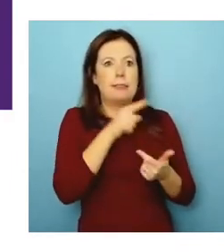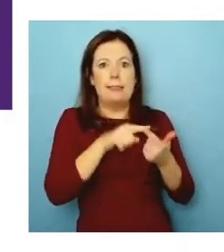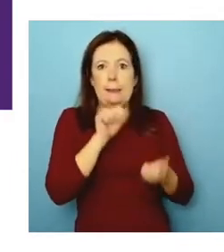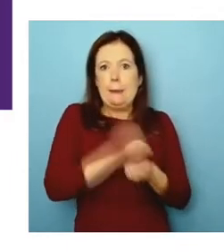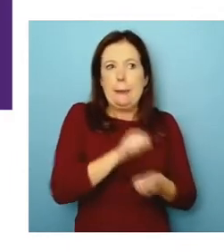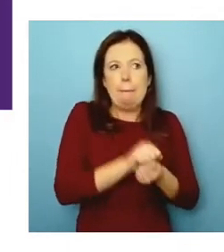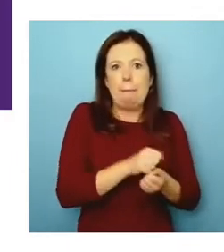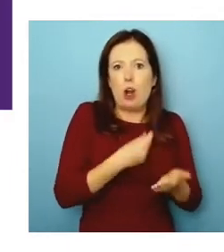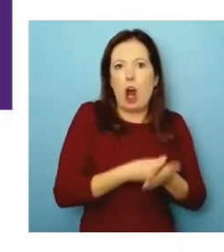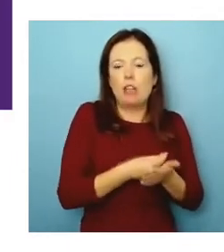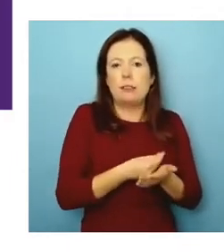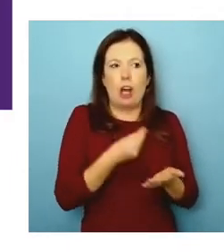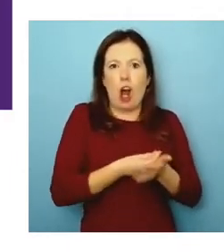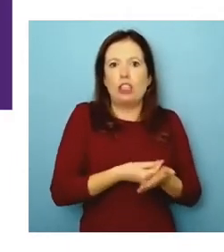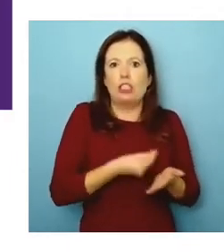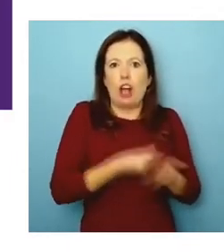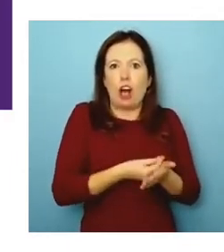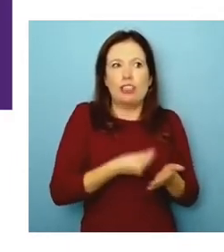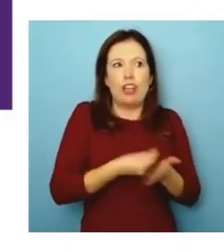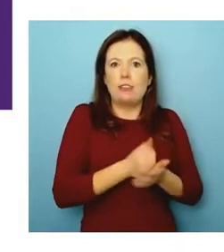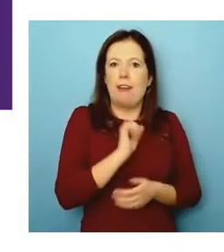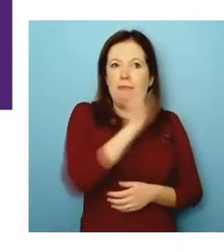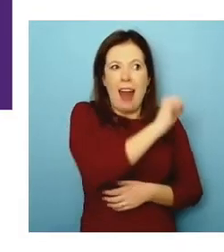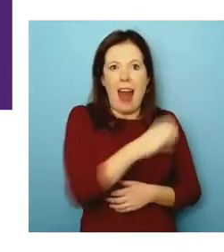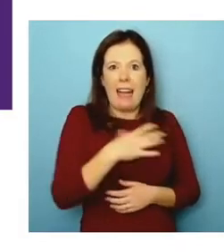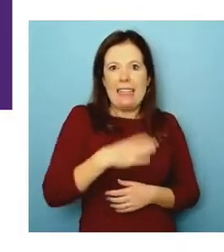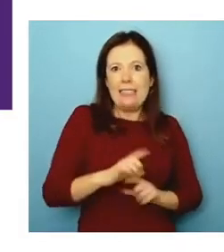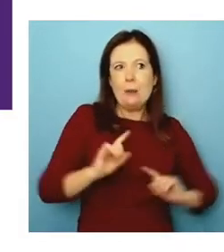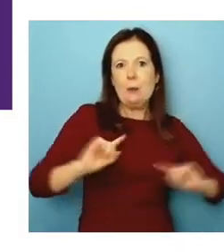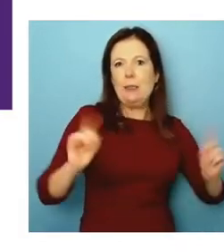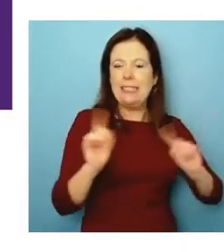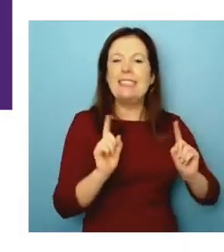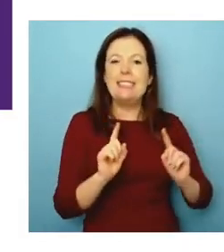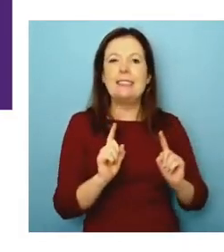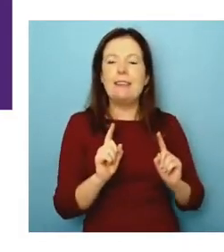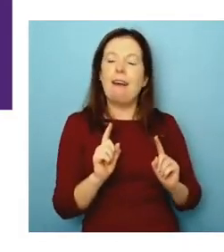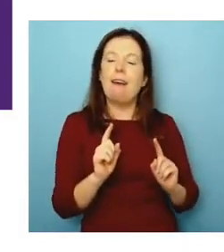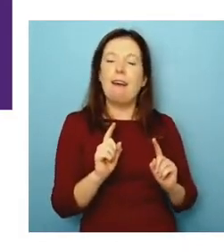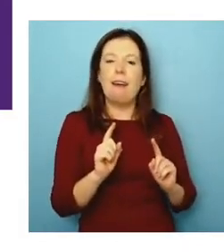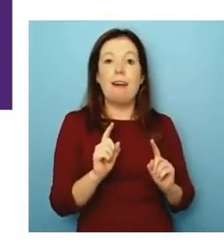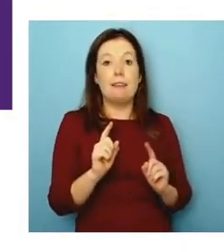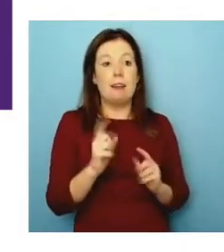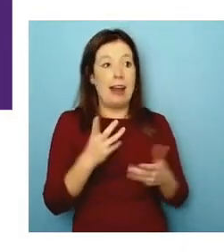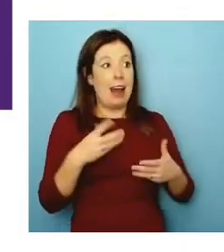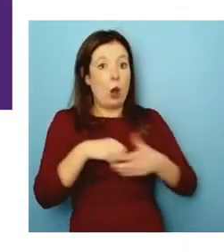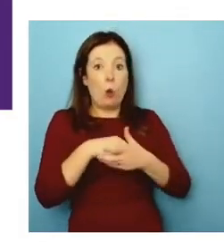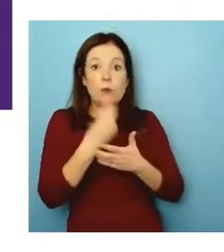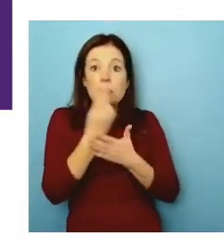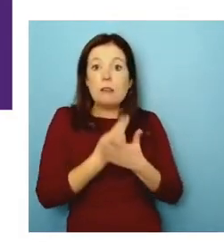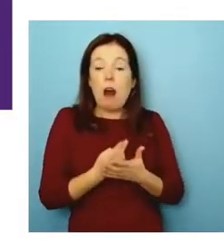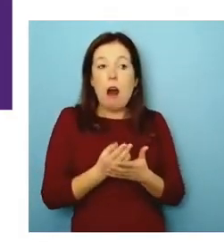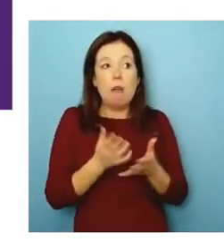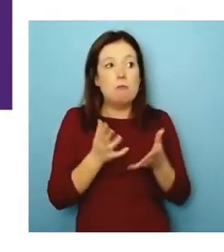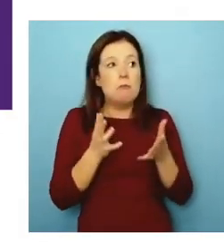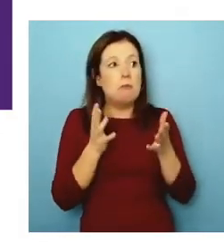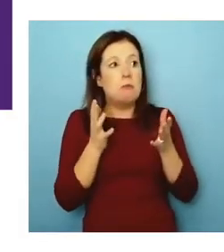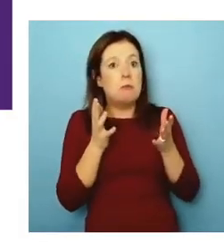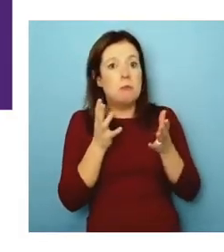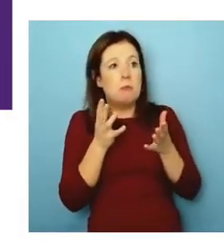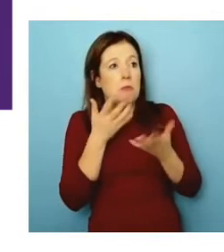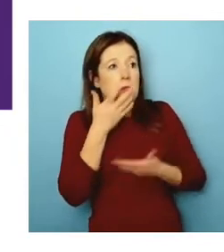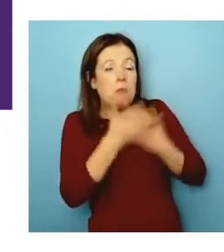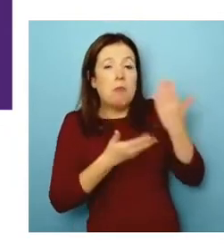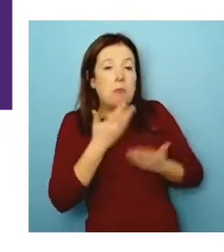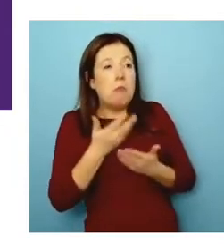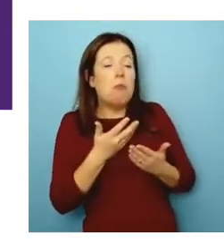You know, are we addressing their core needs? Are they blah, blah, blah? And actually, what's interesting is inclusive design doesn't have to be mentioned in that way. But sometimes